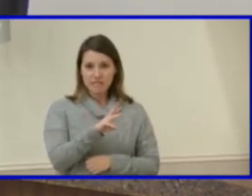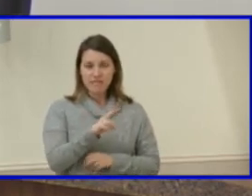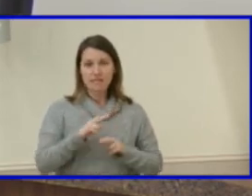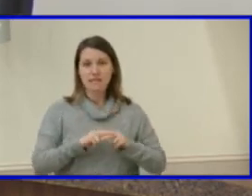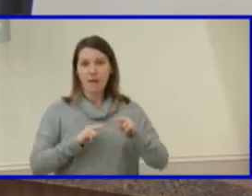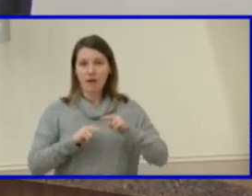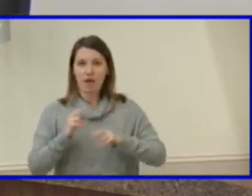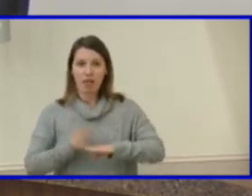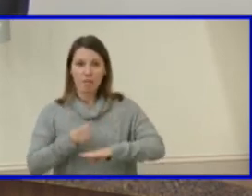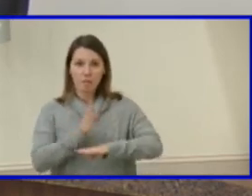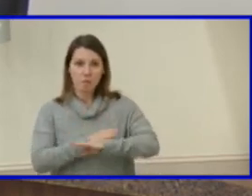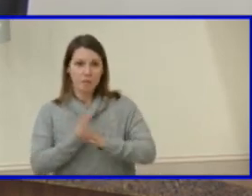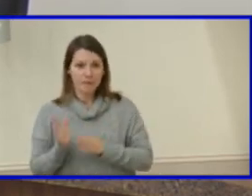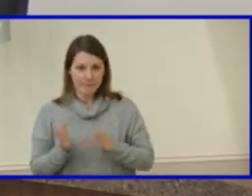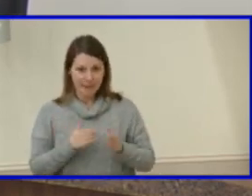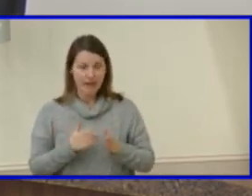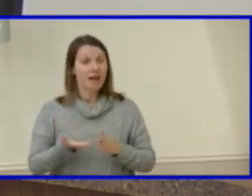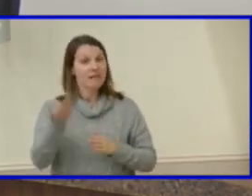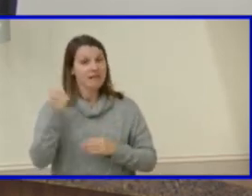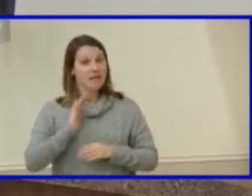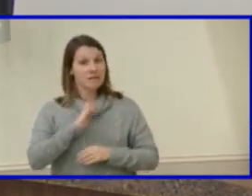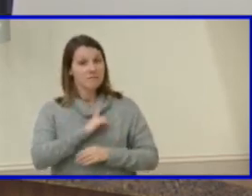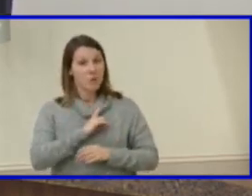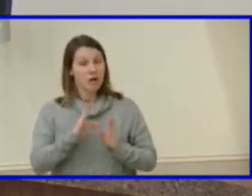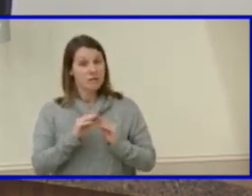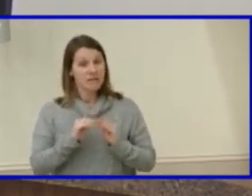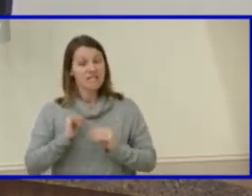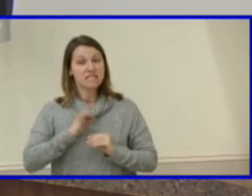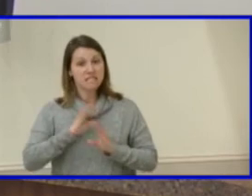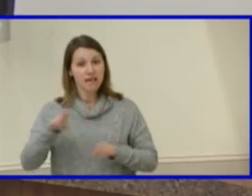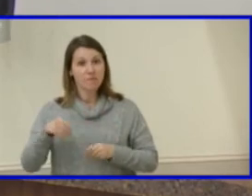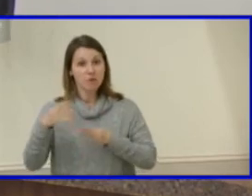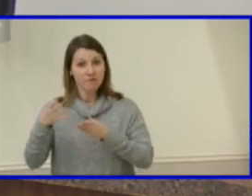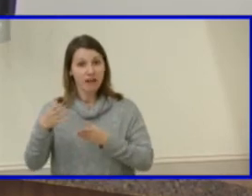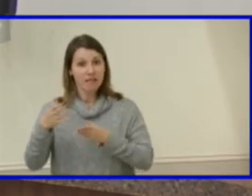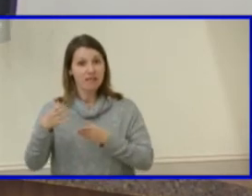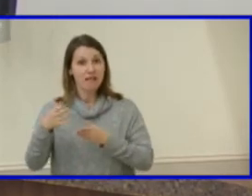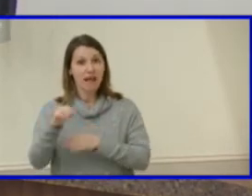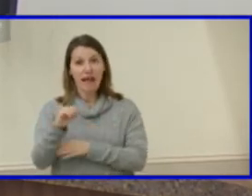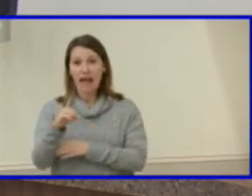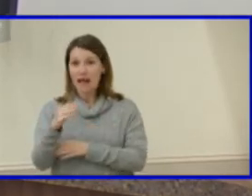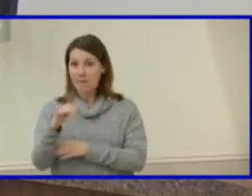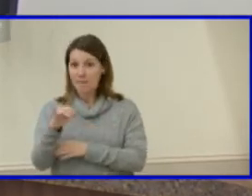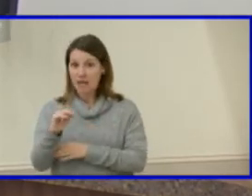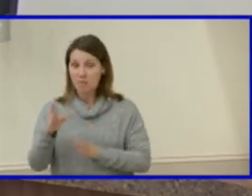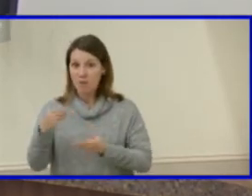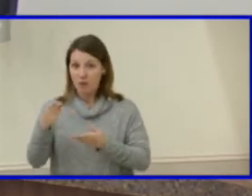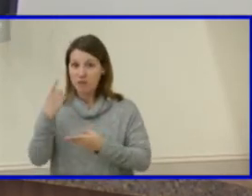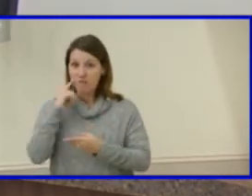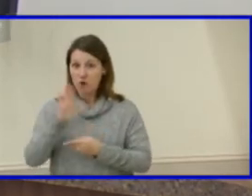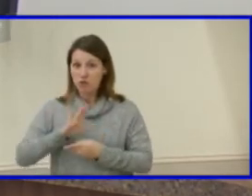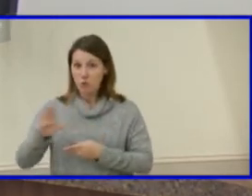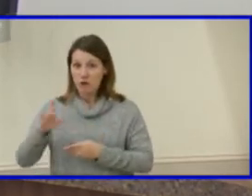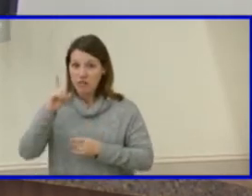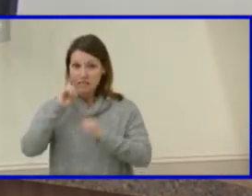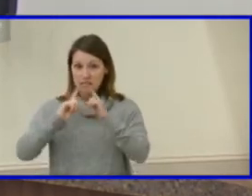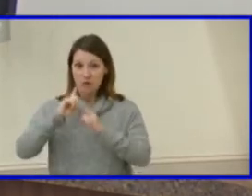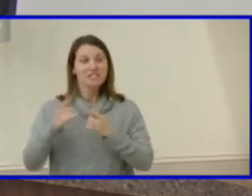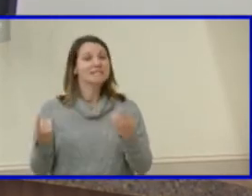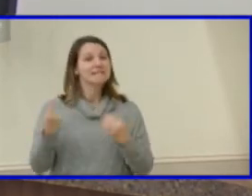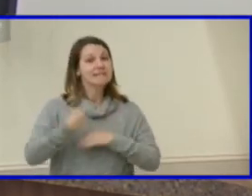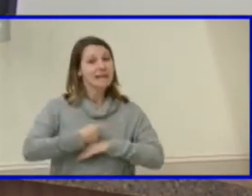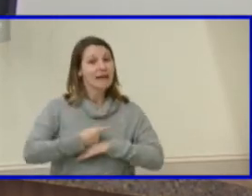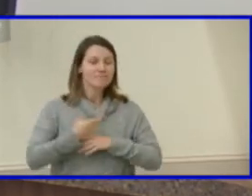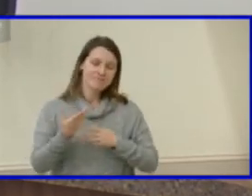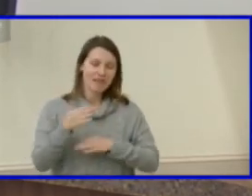last board meeting, staff provided the administration's proposal to the board for your consideration. And tonight we will or